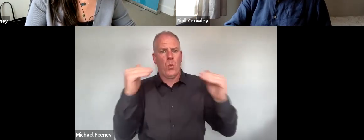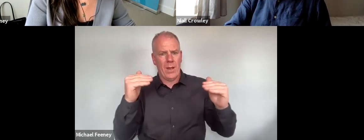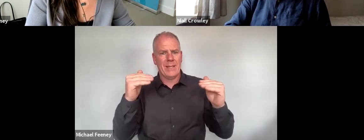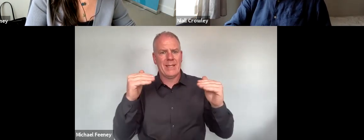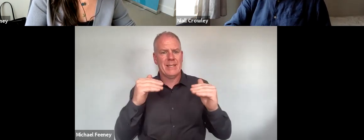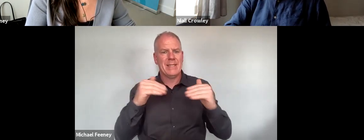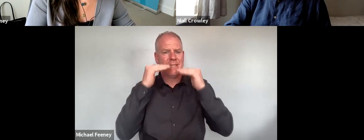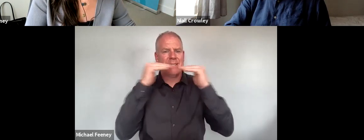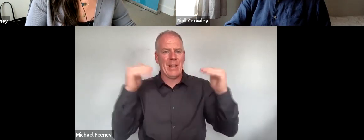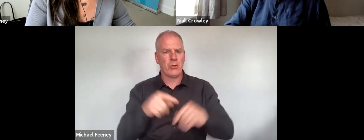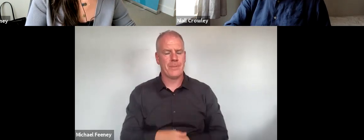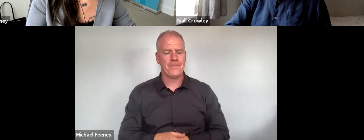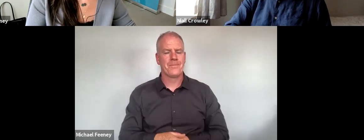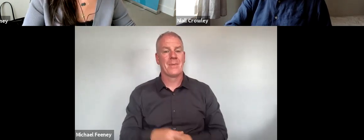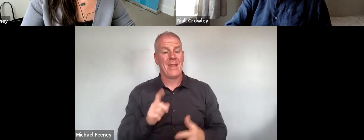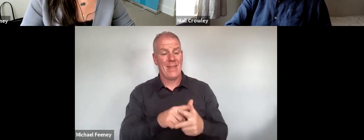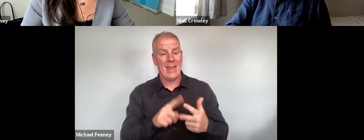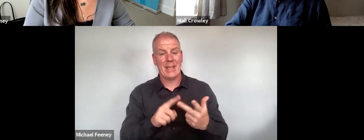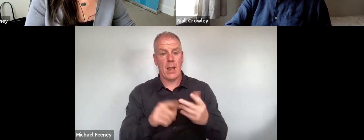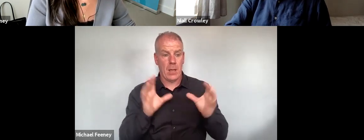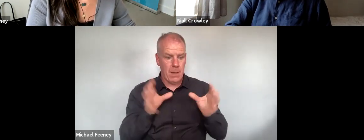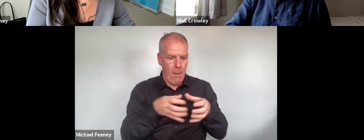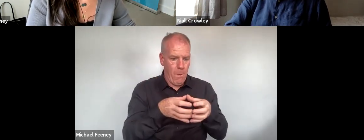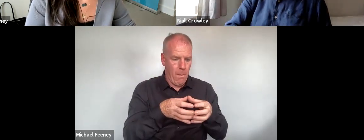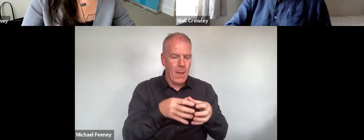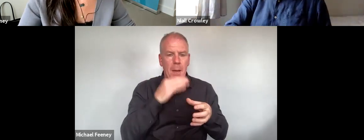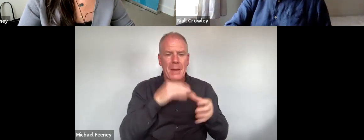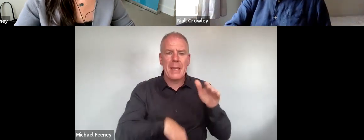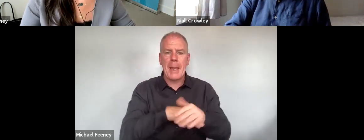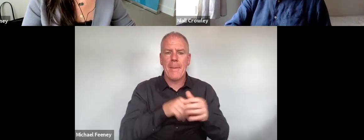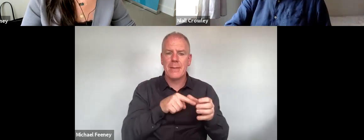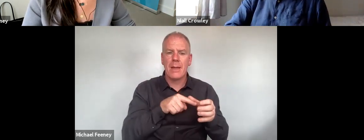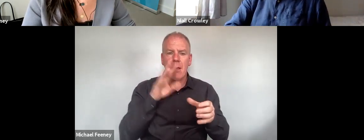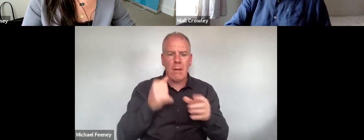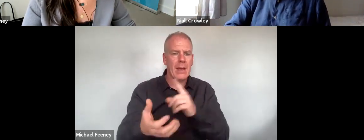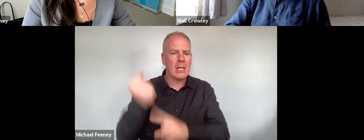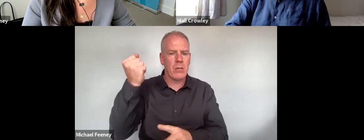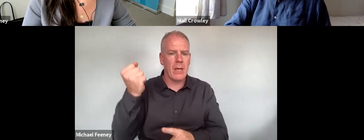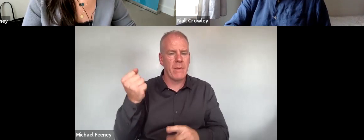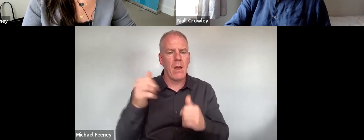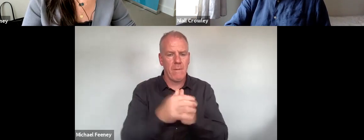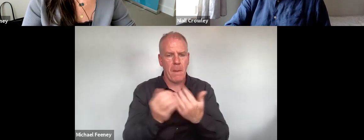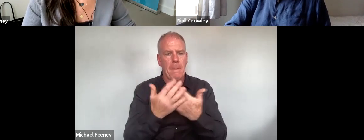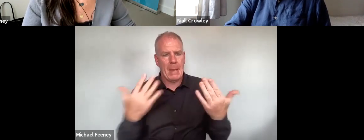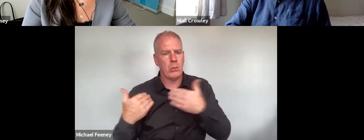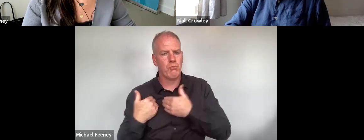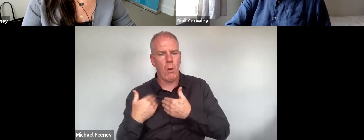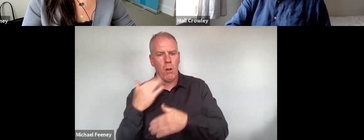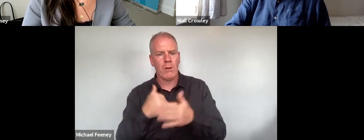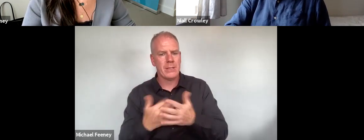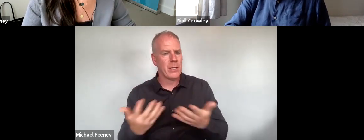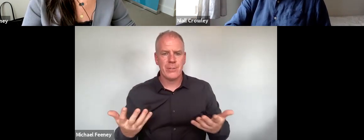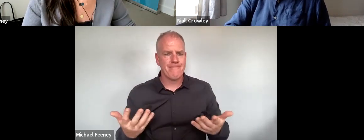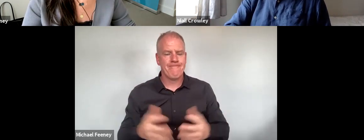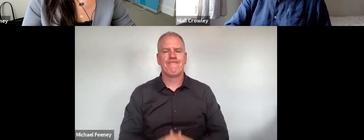Such approaches are silo-based and therefore are limited in achieving actual gains from the multi-mandate context for the